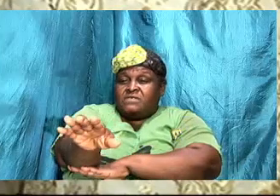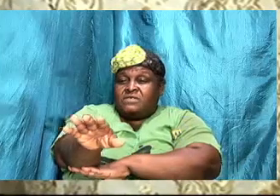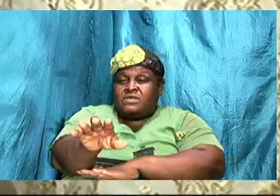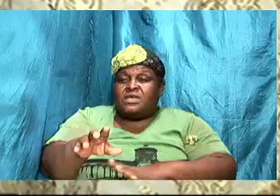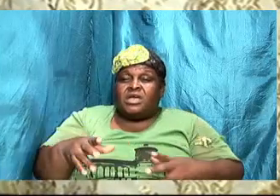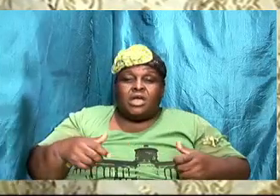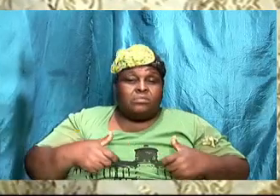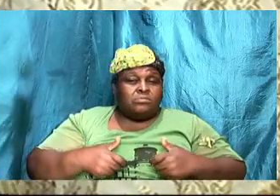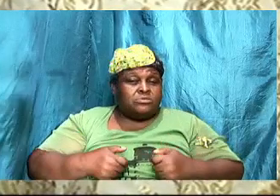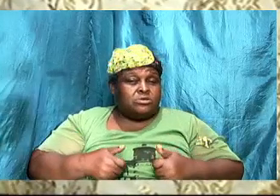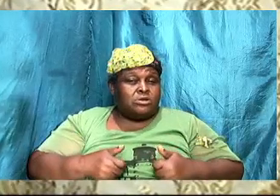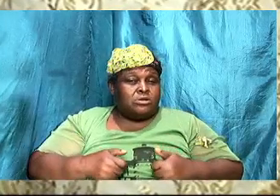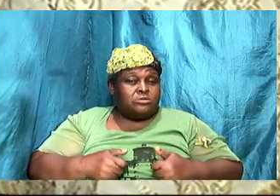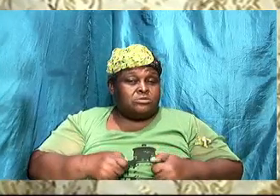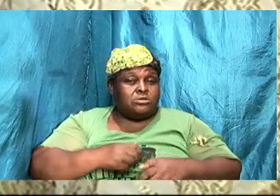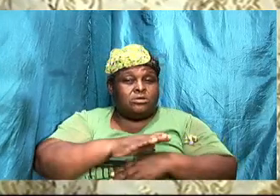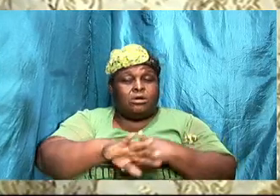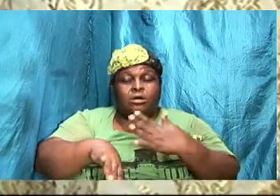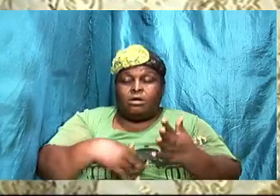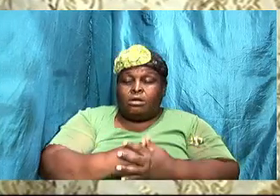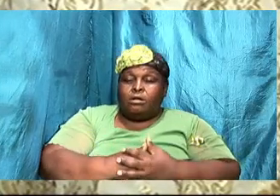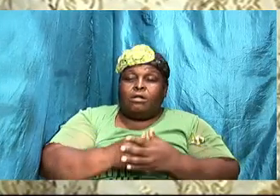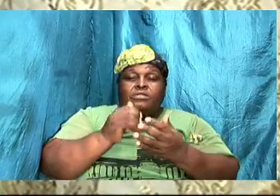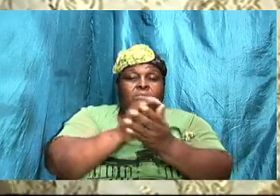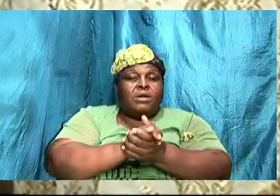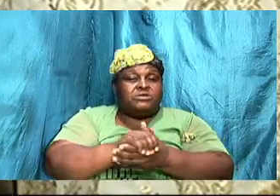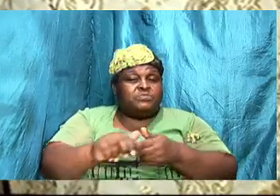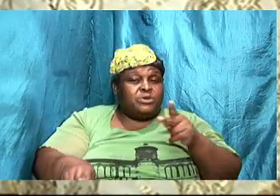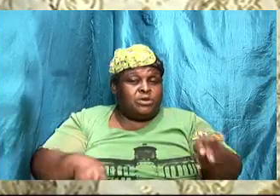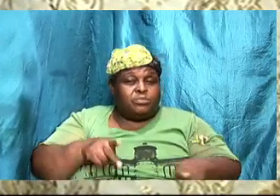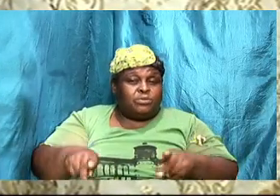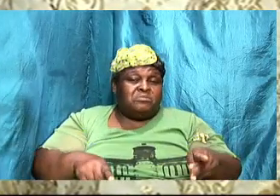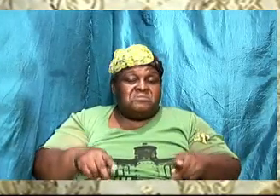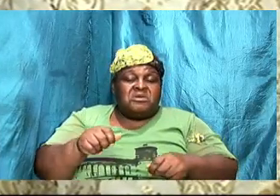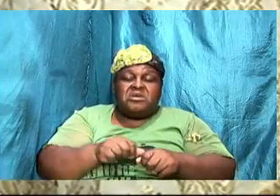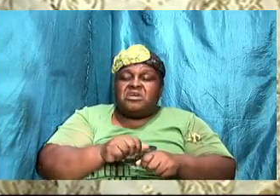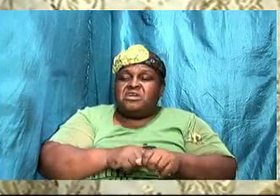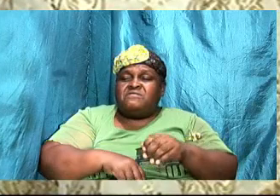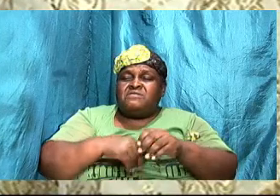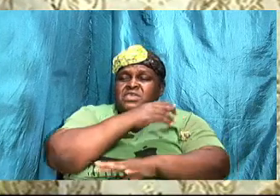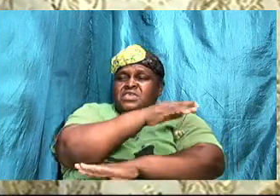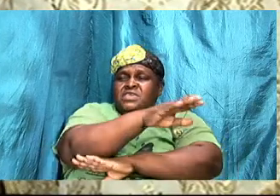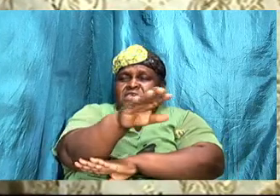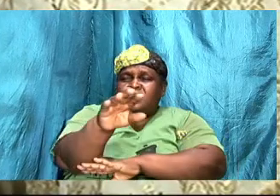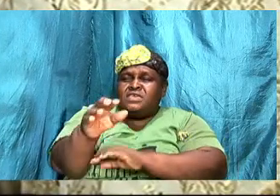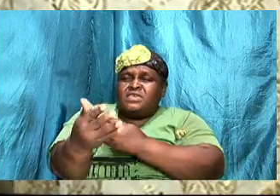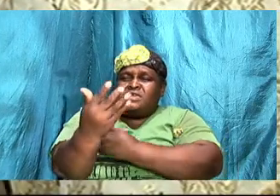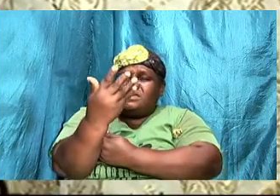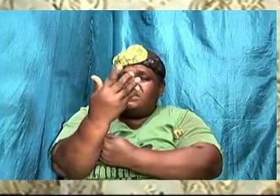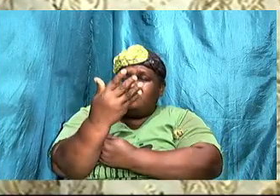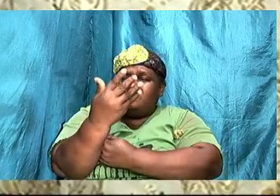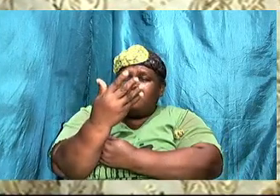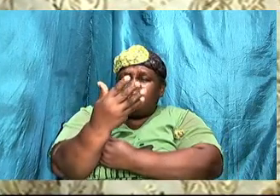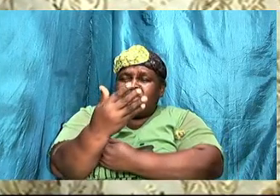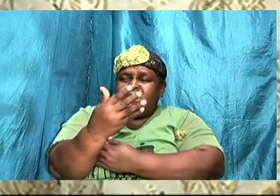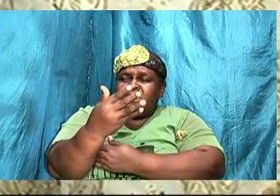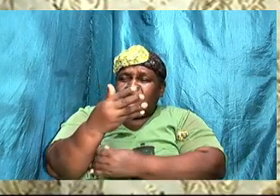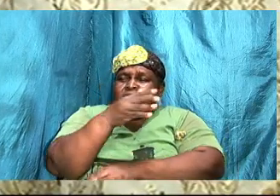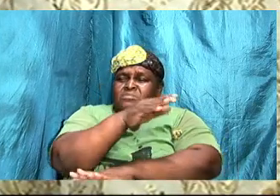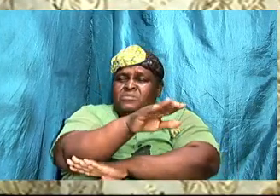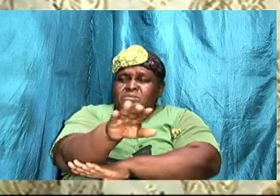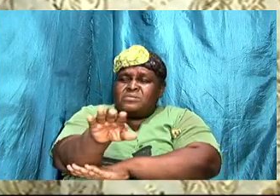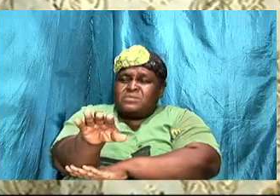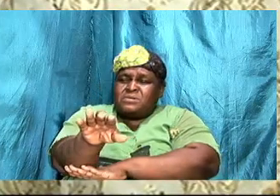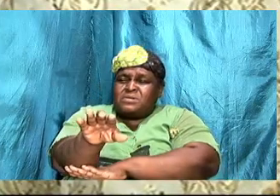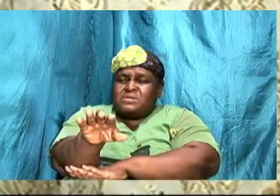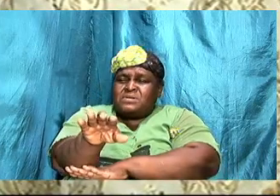all the married folks. Every evening you set aside 15 minutes and talk and you see the difference that that will make